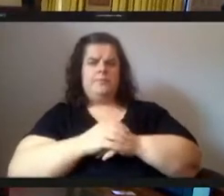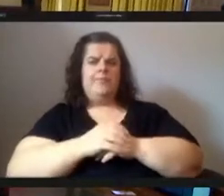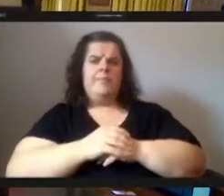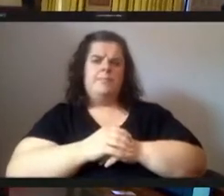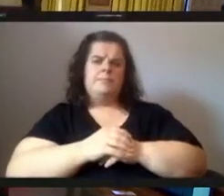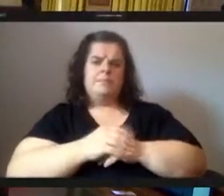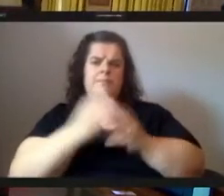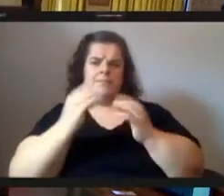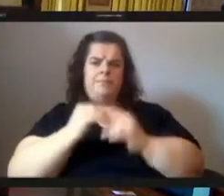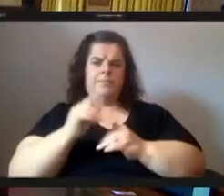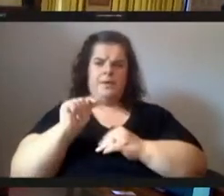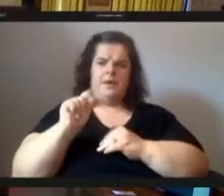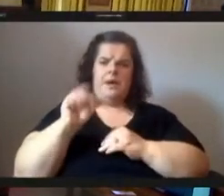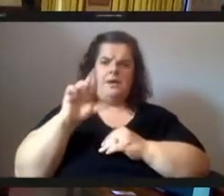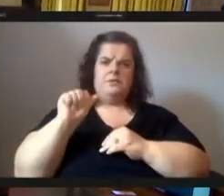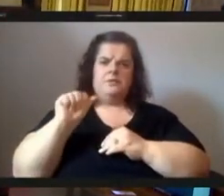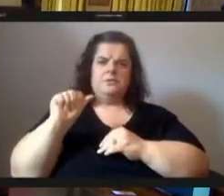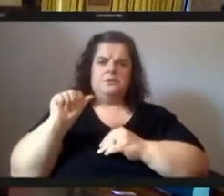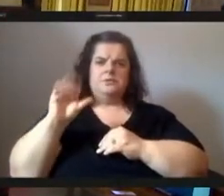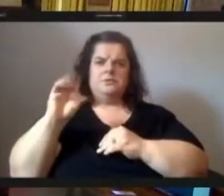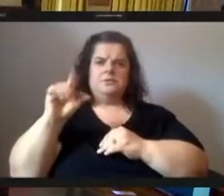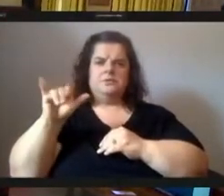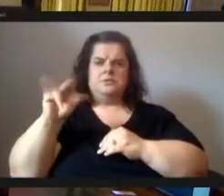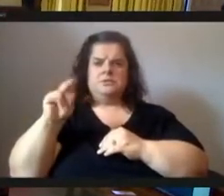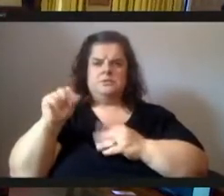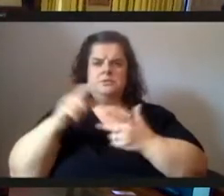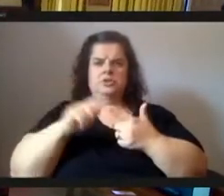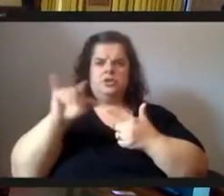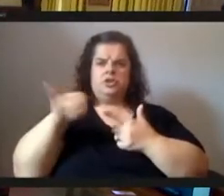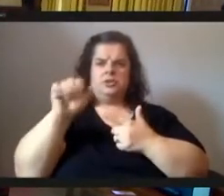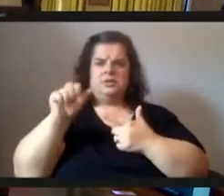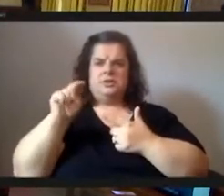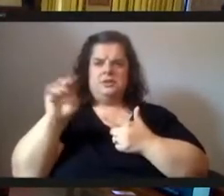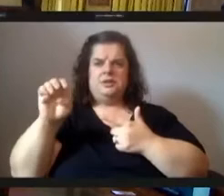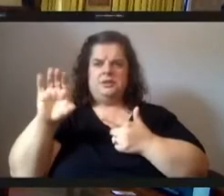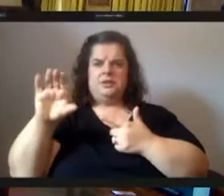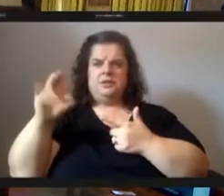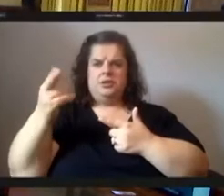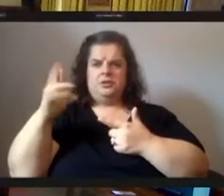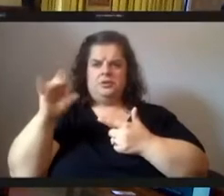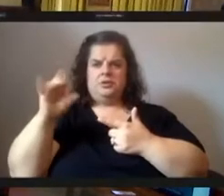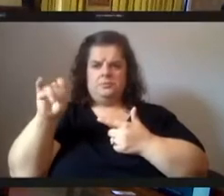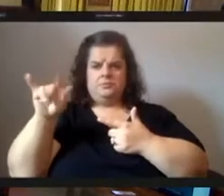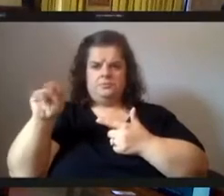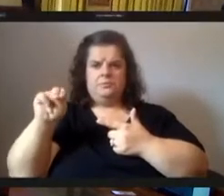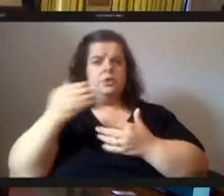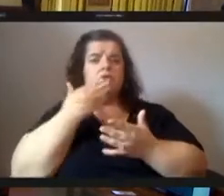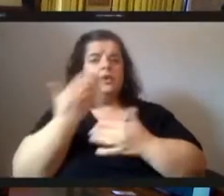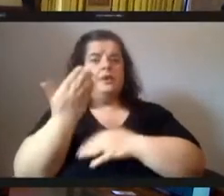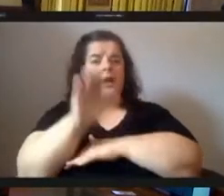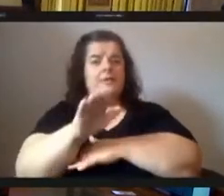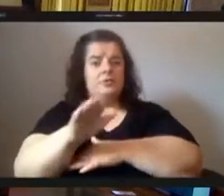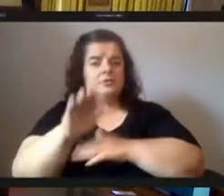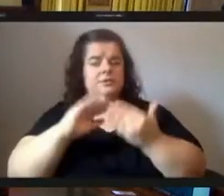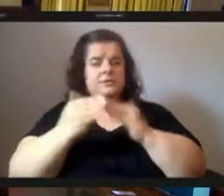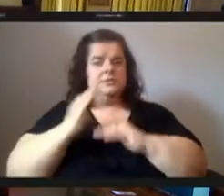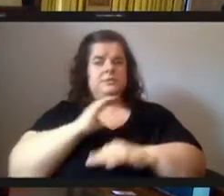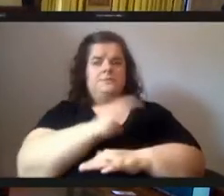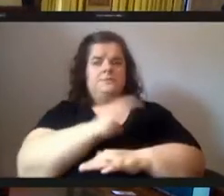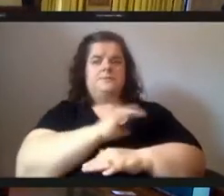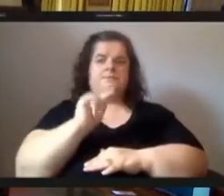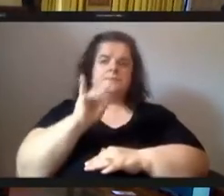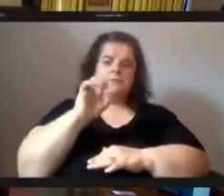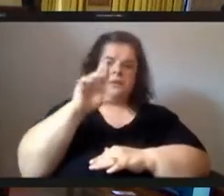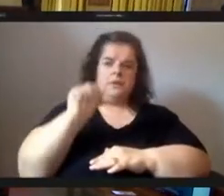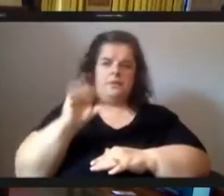we have tara collins followed by jamie christian good afternoon city council members and staff my name is tiara collins and i